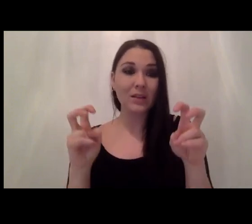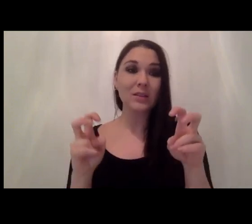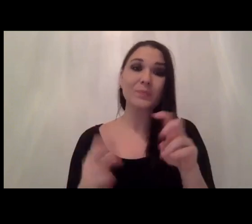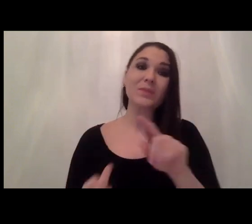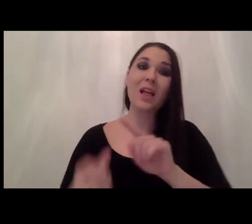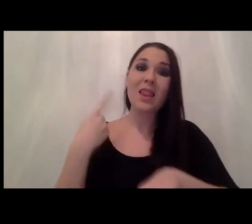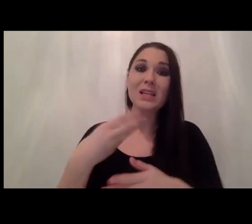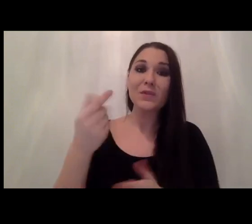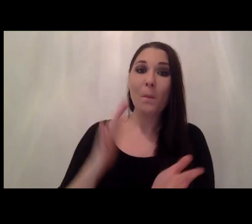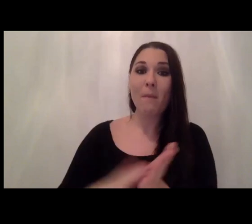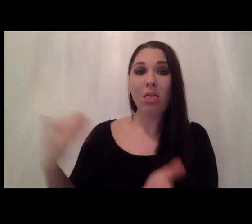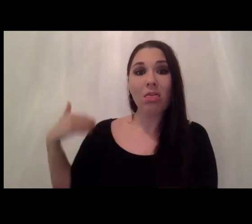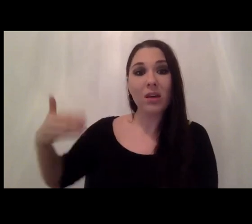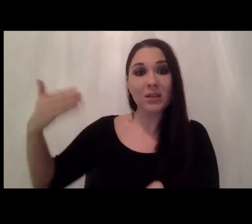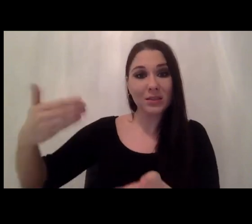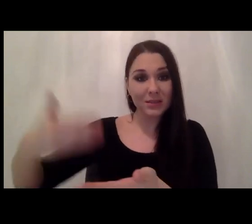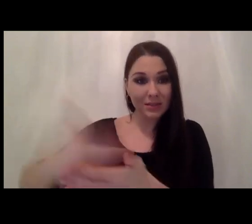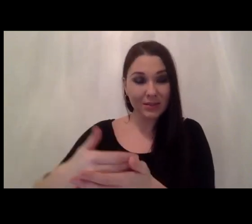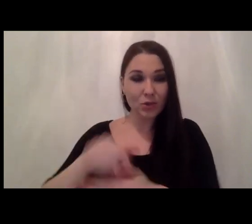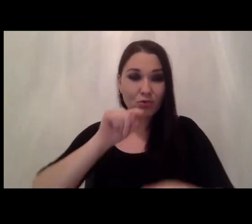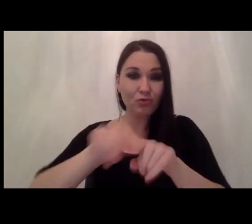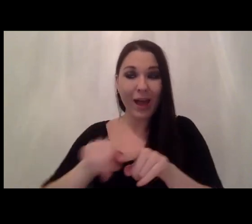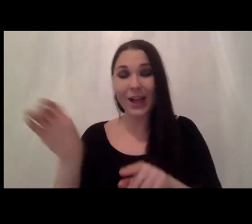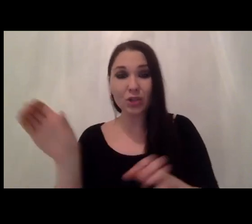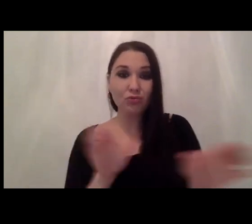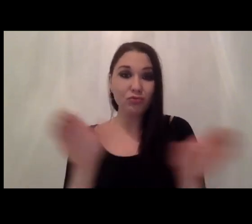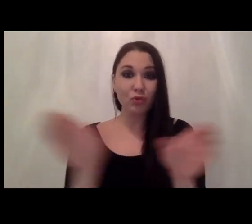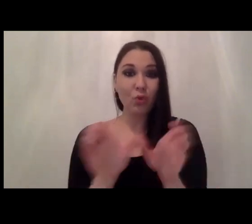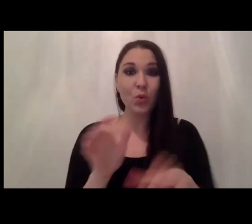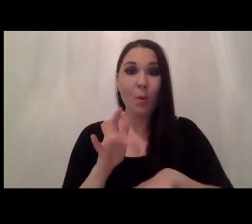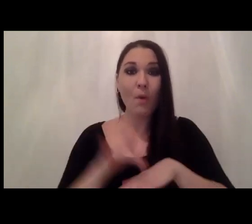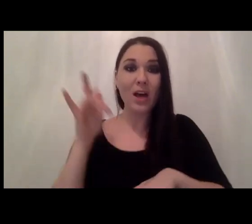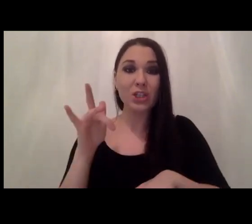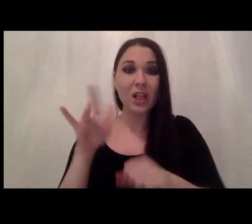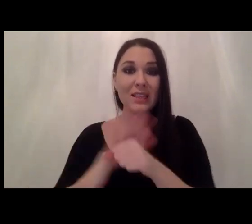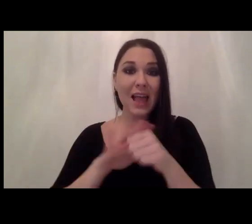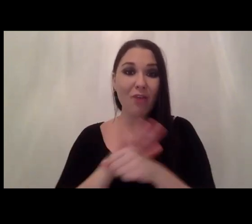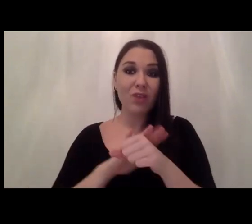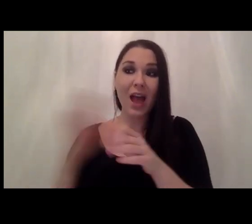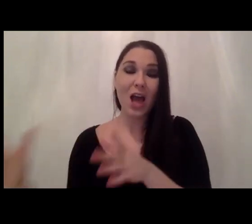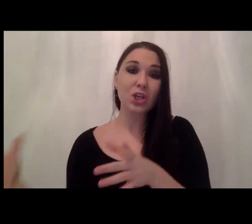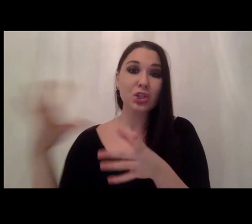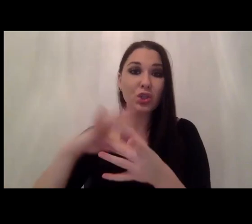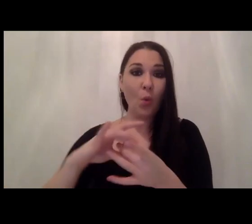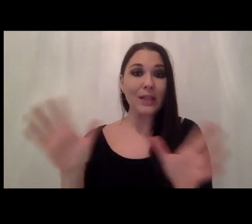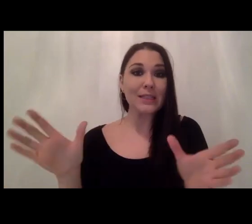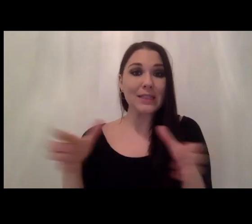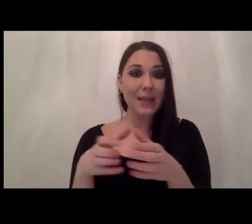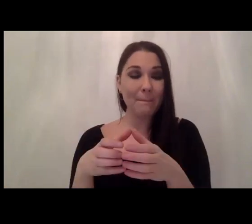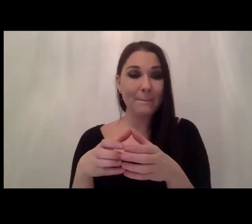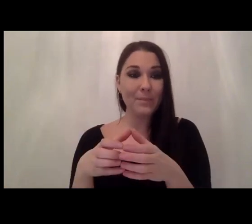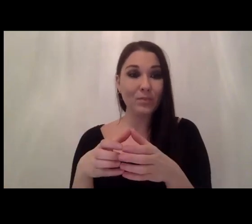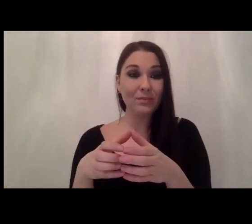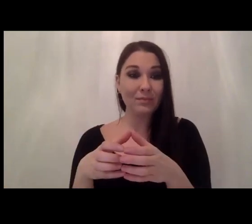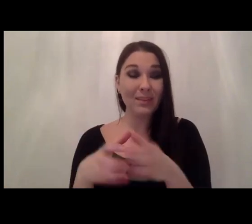months we have been um trying to recruit some some professionals in the area to join our team and uh and we found that